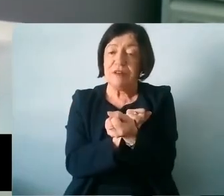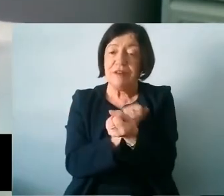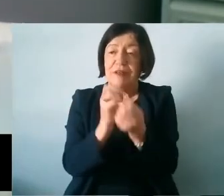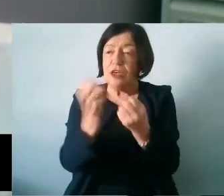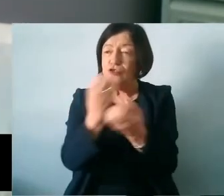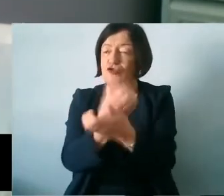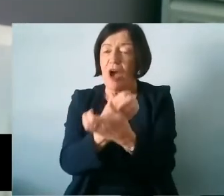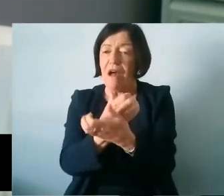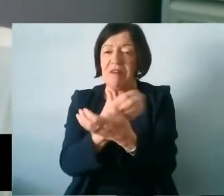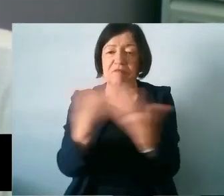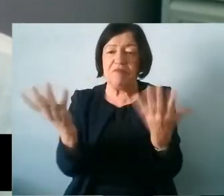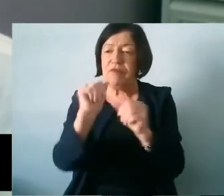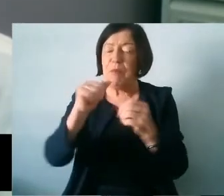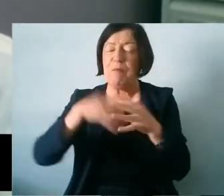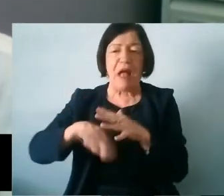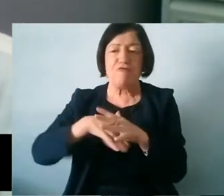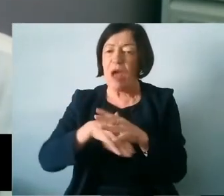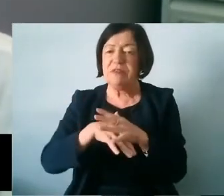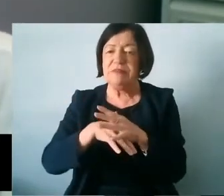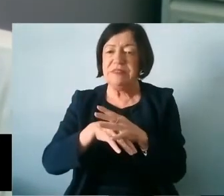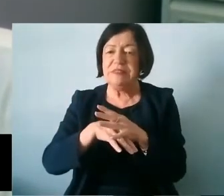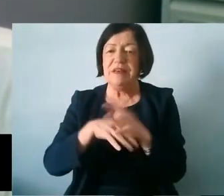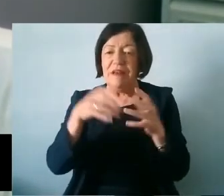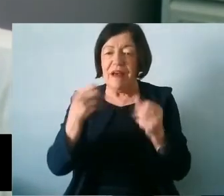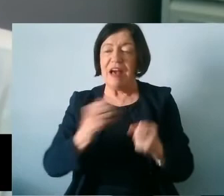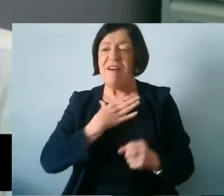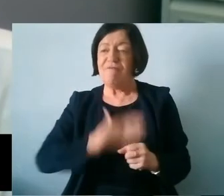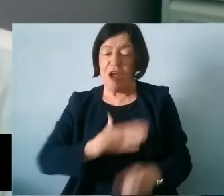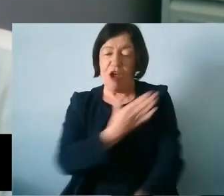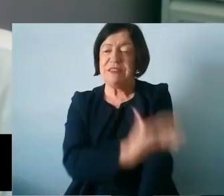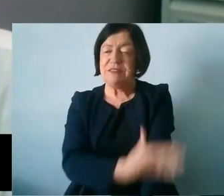irrespective of their background, does indeed have a fair start.